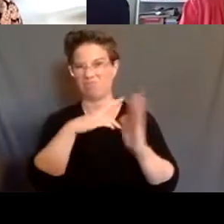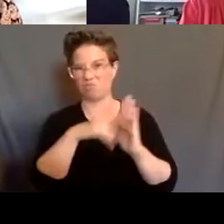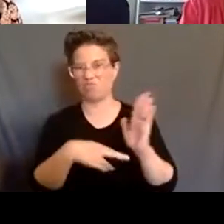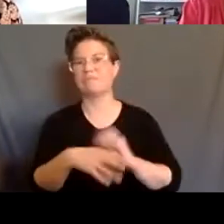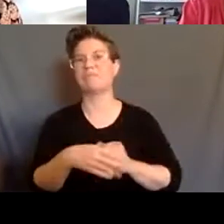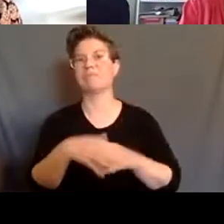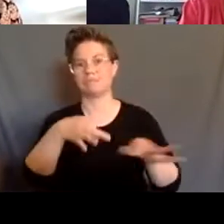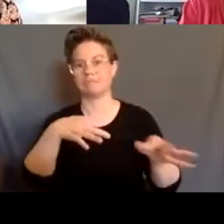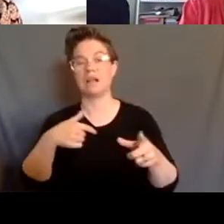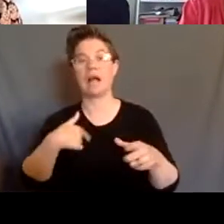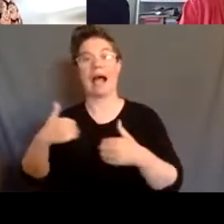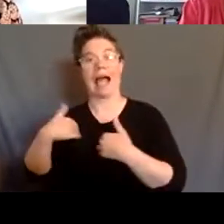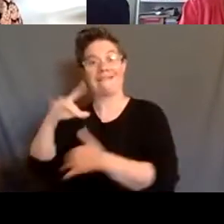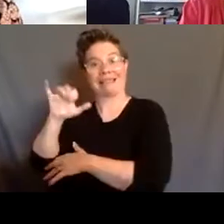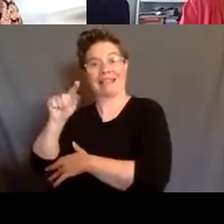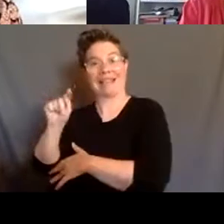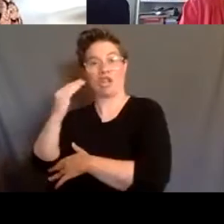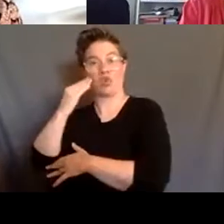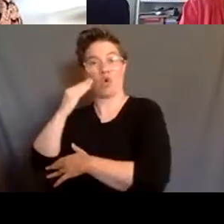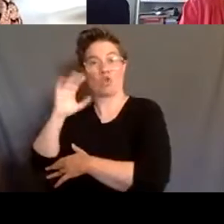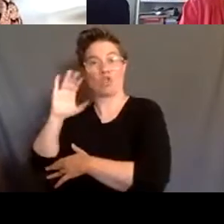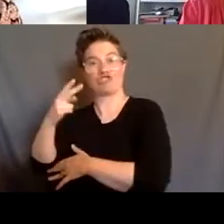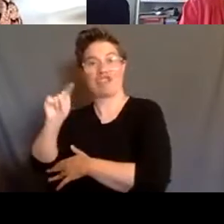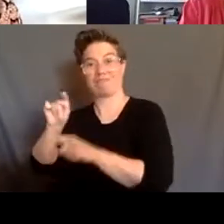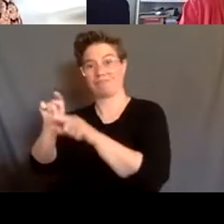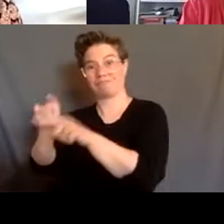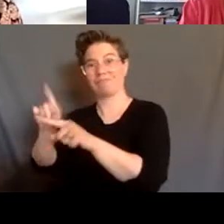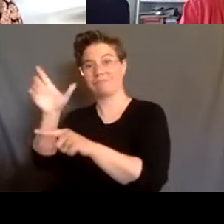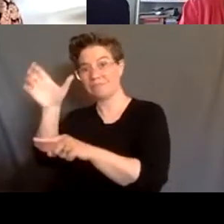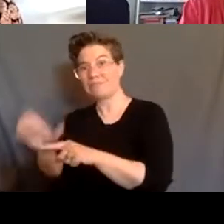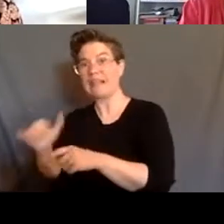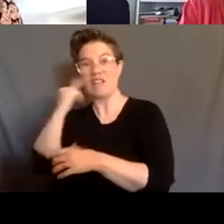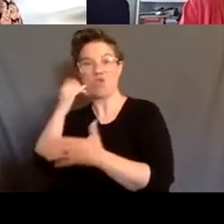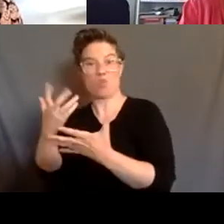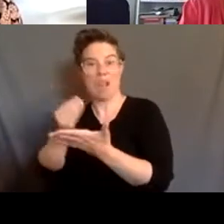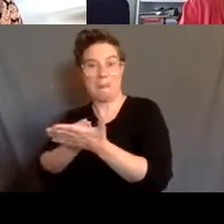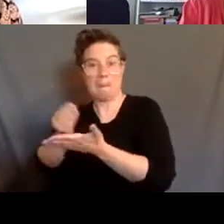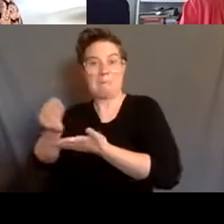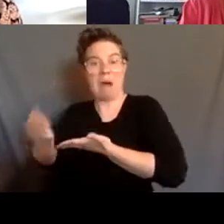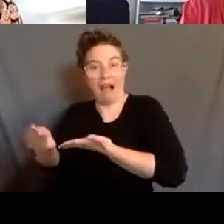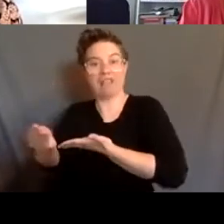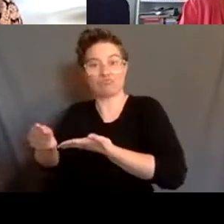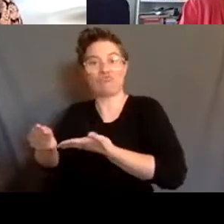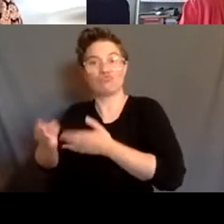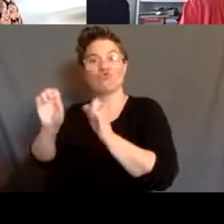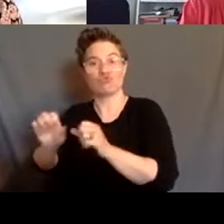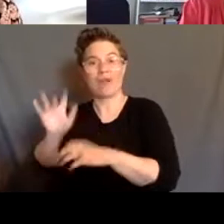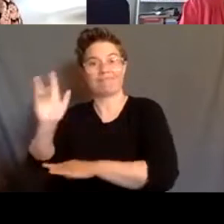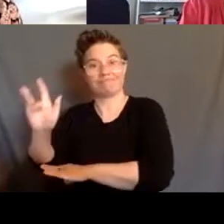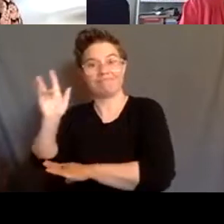to put a link in the chat bar for those of you who haven't purchased Liat's book, Decarcerating and Disability.